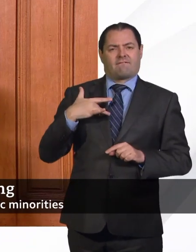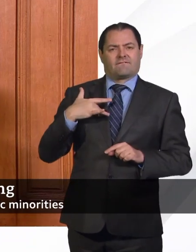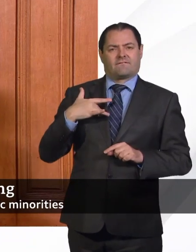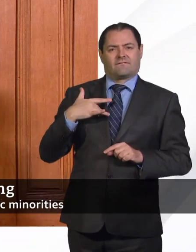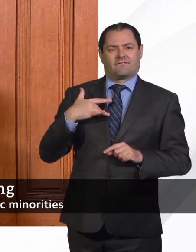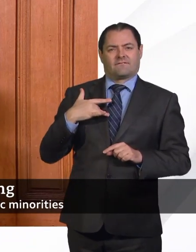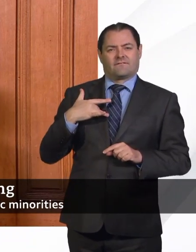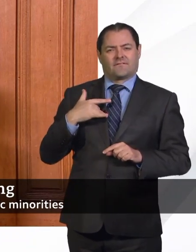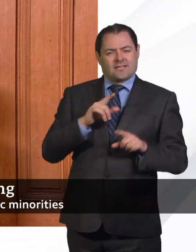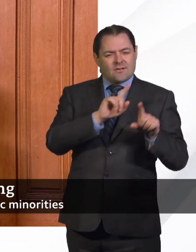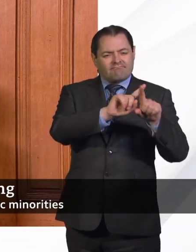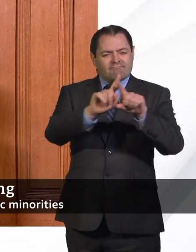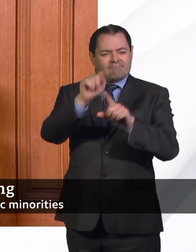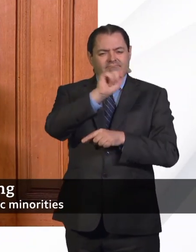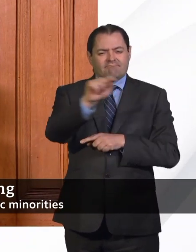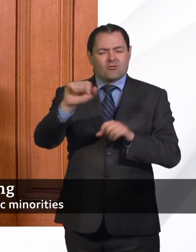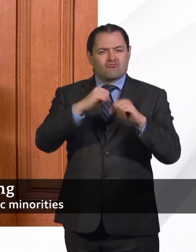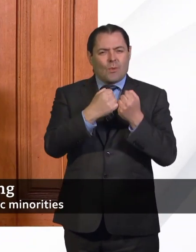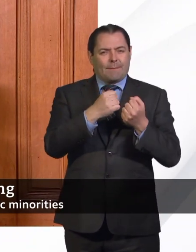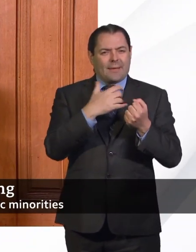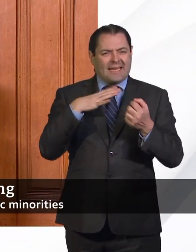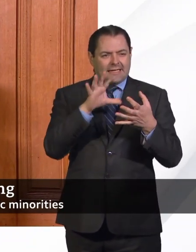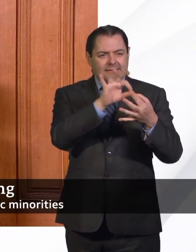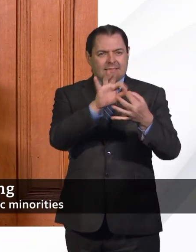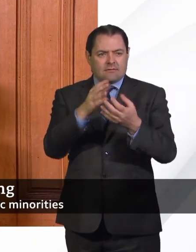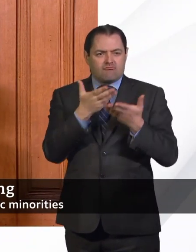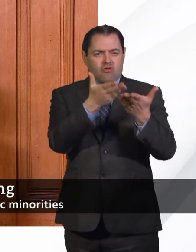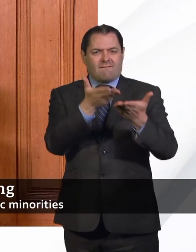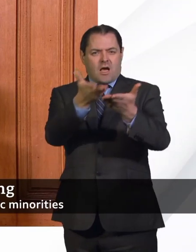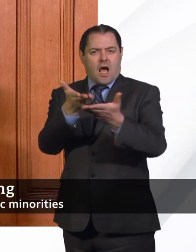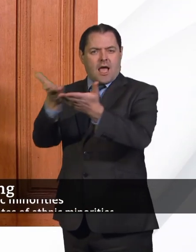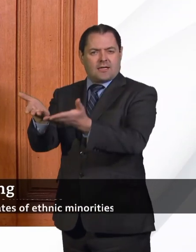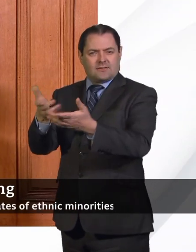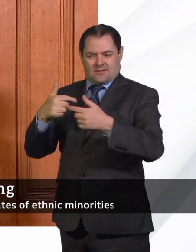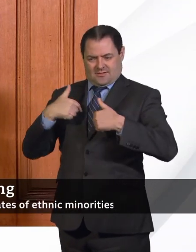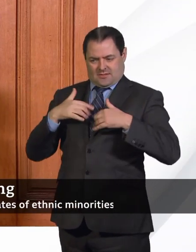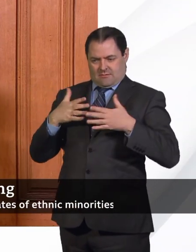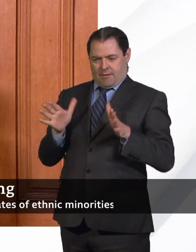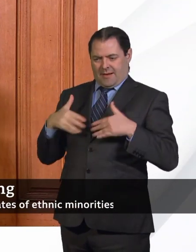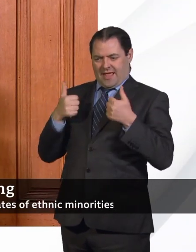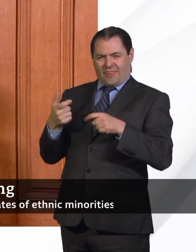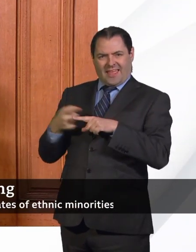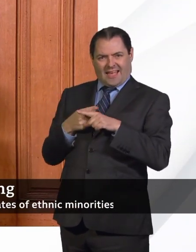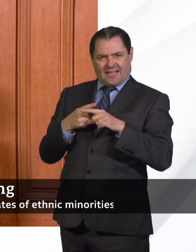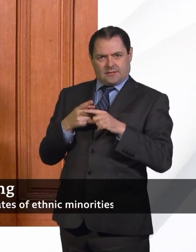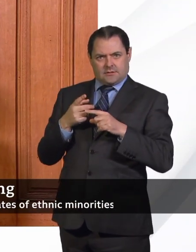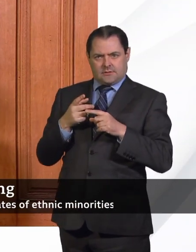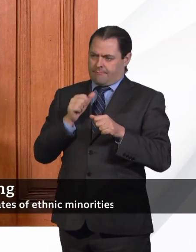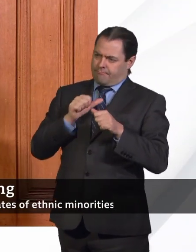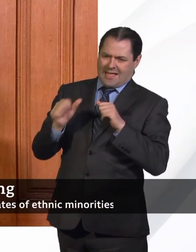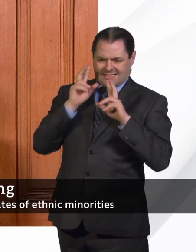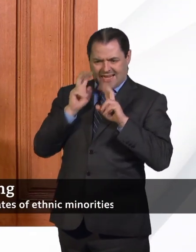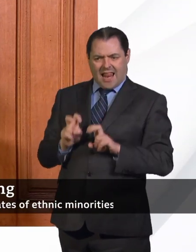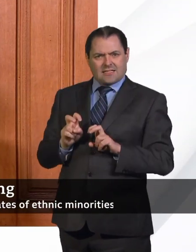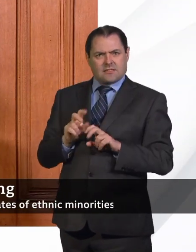So there's a whole range of people who need to contribute to these recommendations, certainly not just us as Public Health England. So we've presented – we've done the very best we can